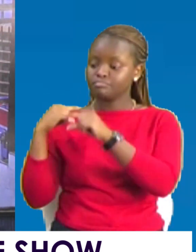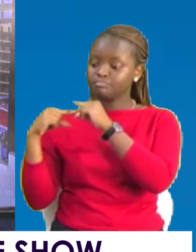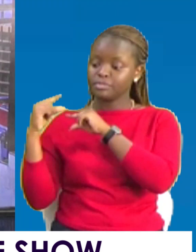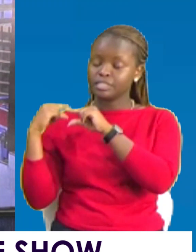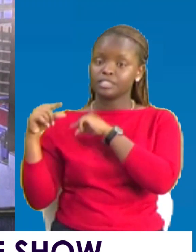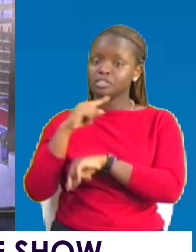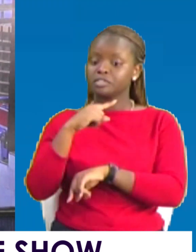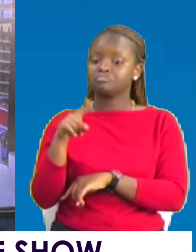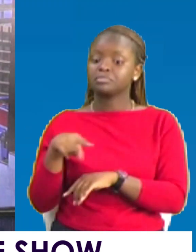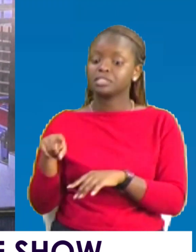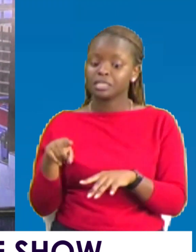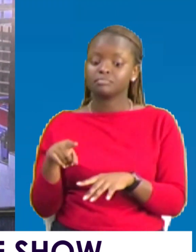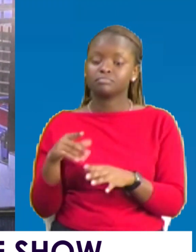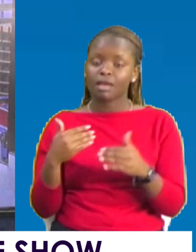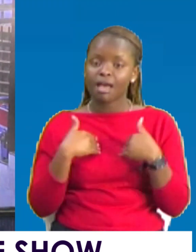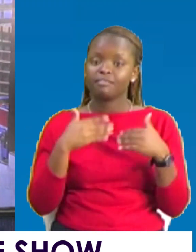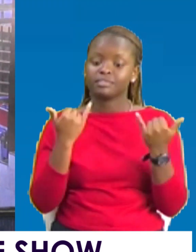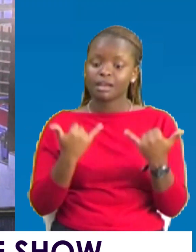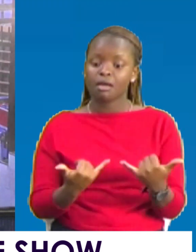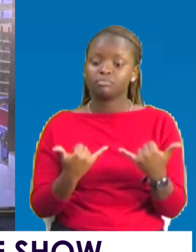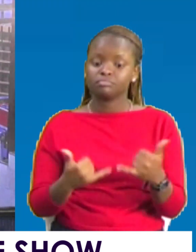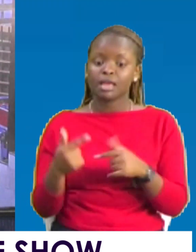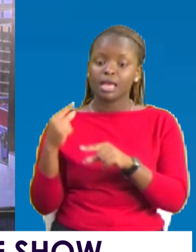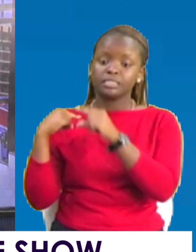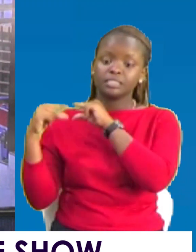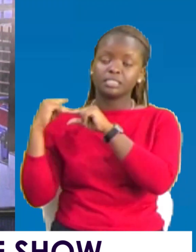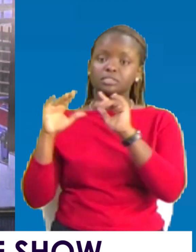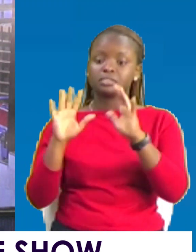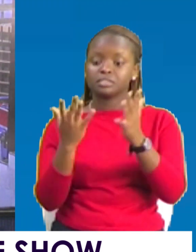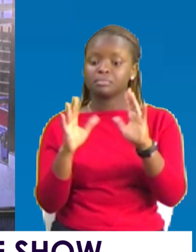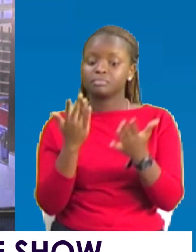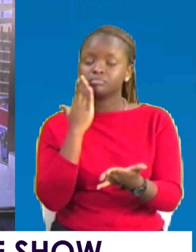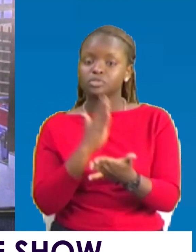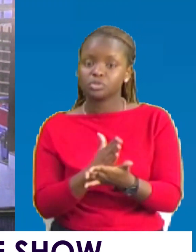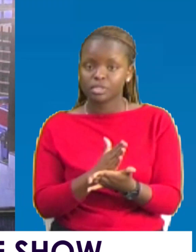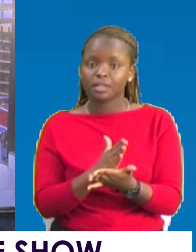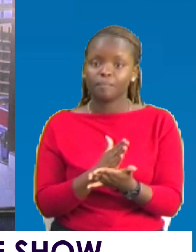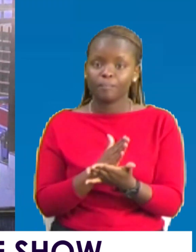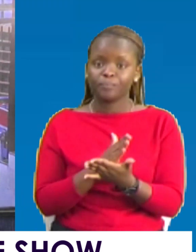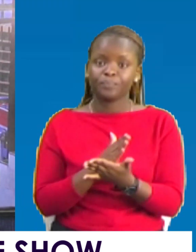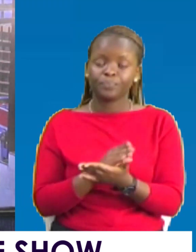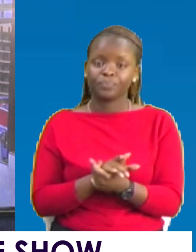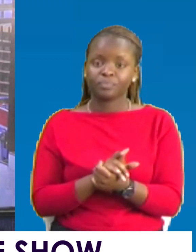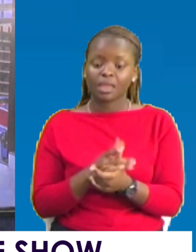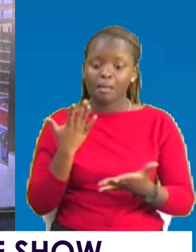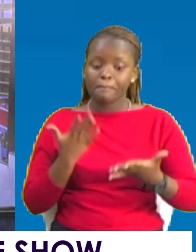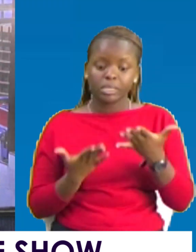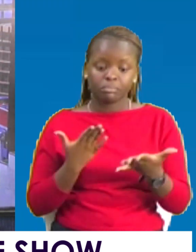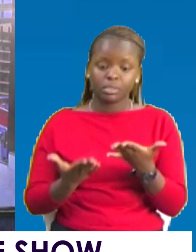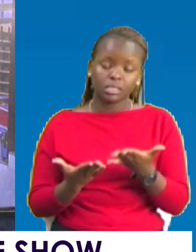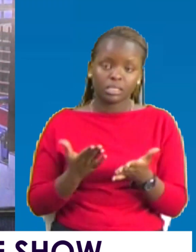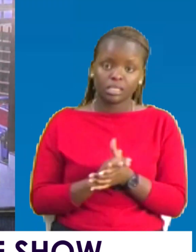that we are dealing with now is a generation that celebrates truth and reality. You may be of a